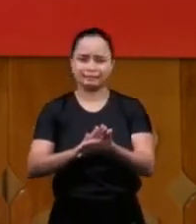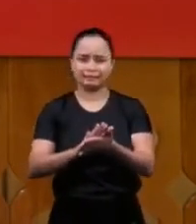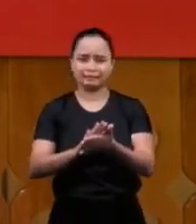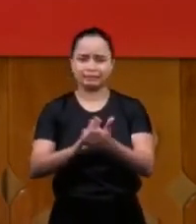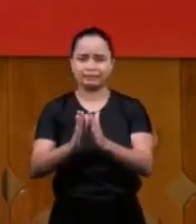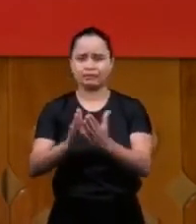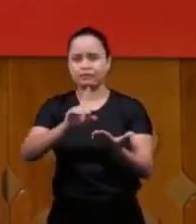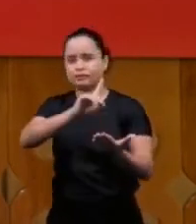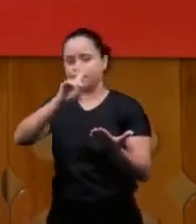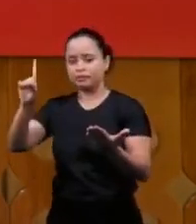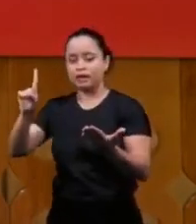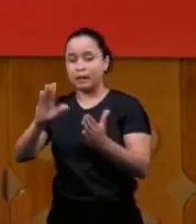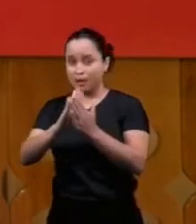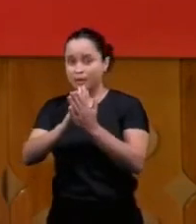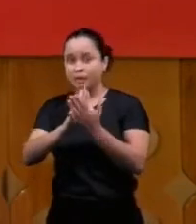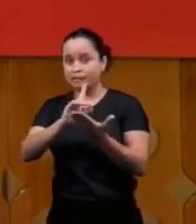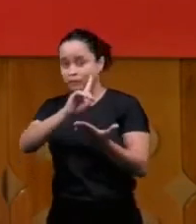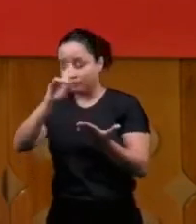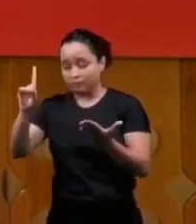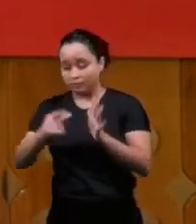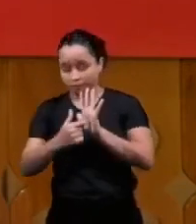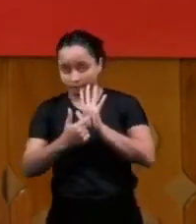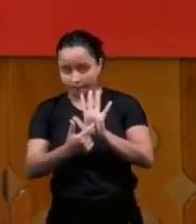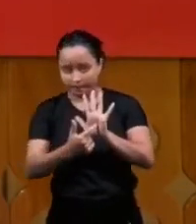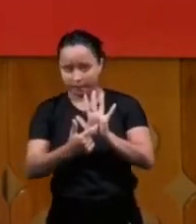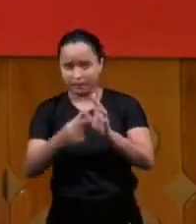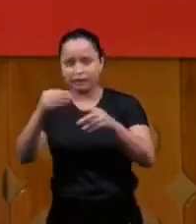in any area in the Bible where we see